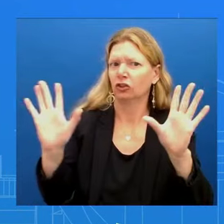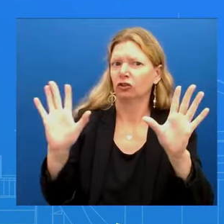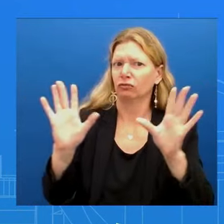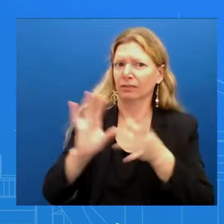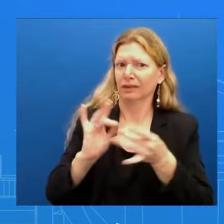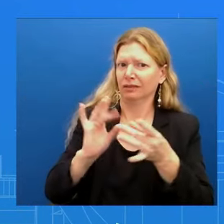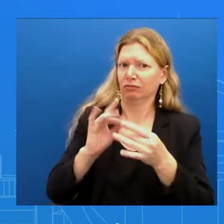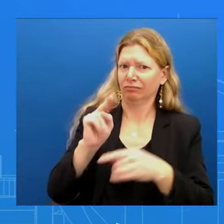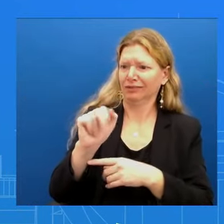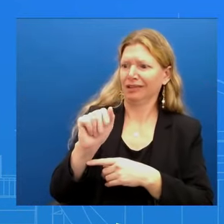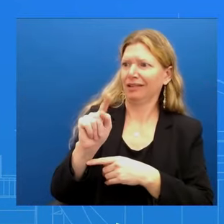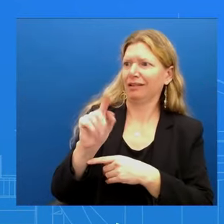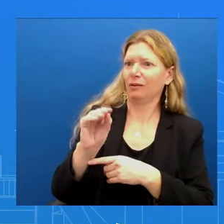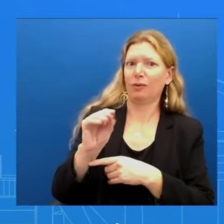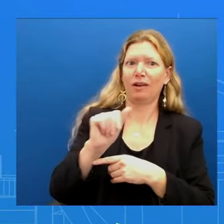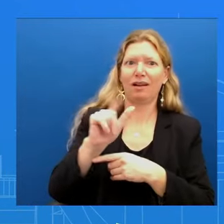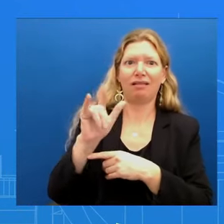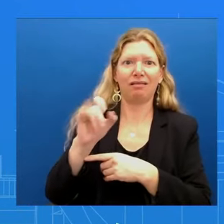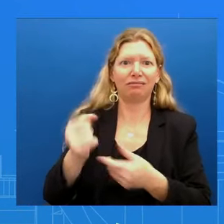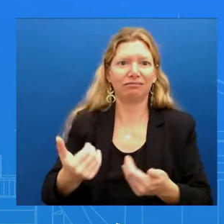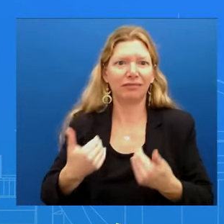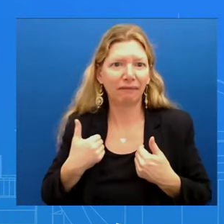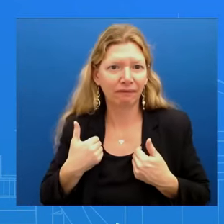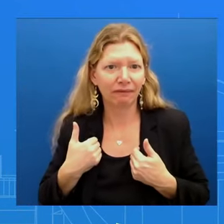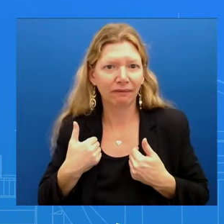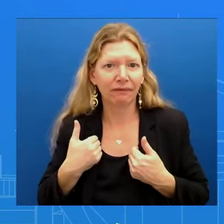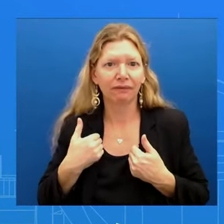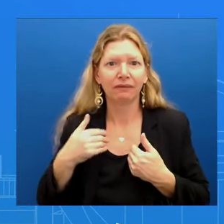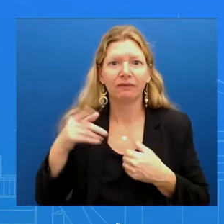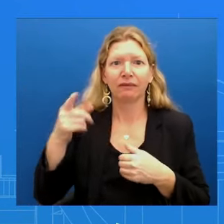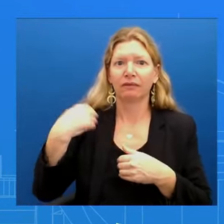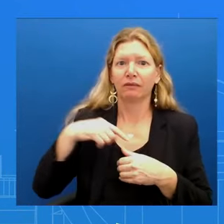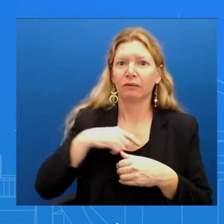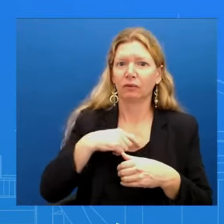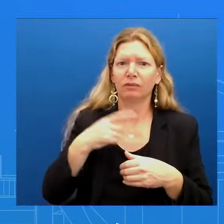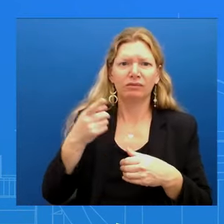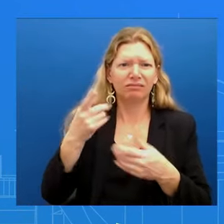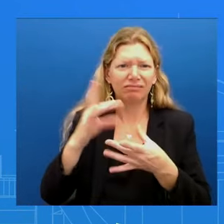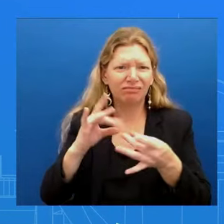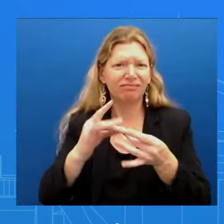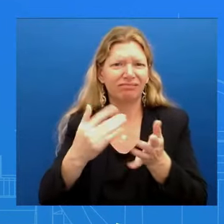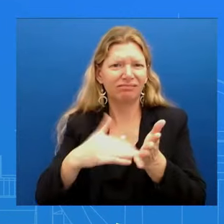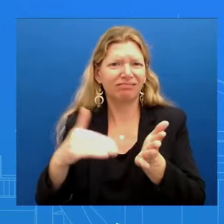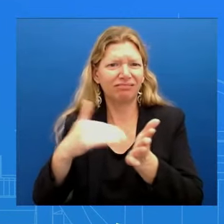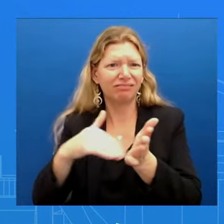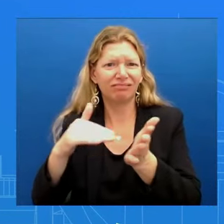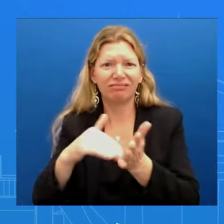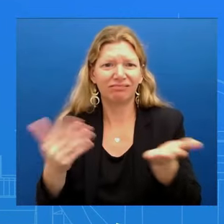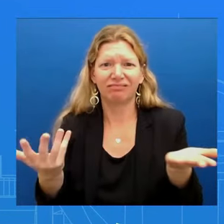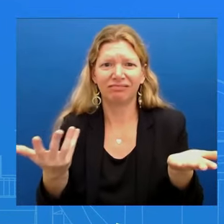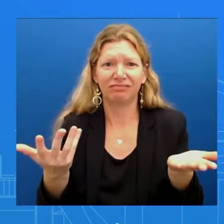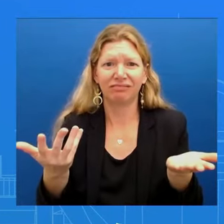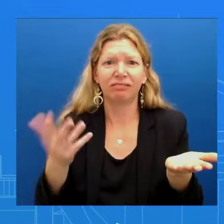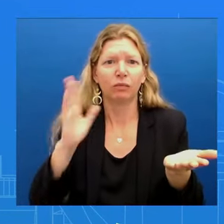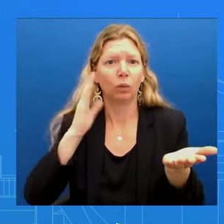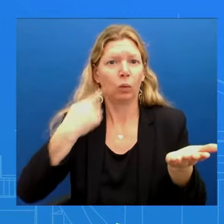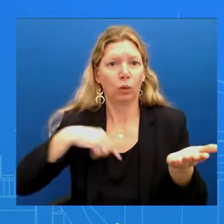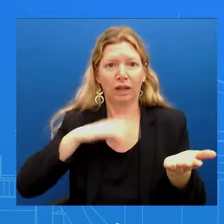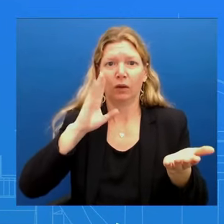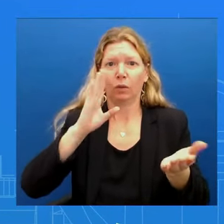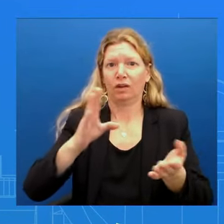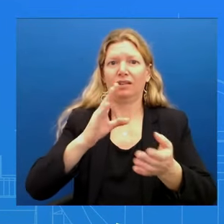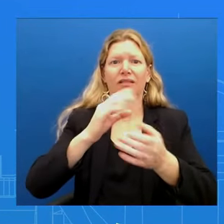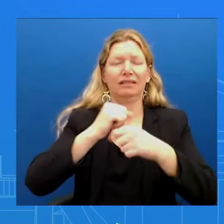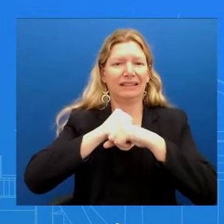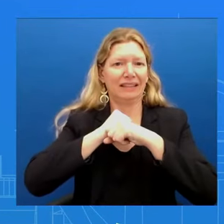heard from President Biden Gosh, I don't know how many times we will defend if needed every inch of NATO territory That's what the commander in